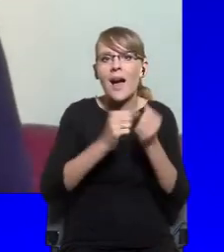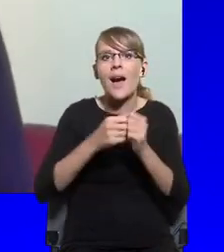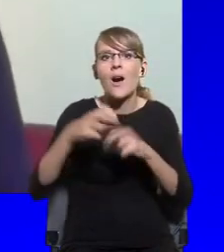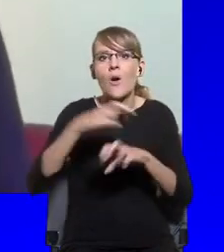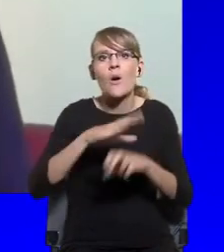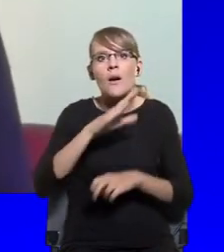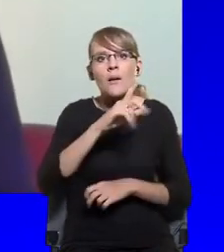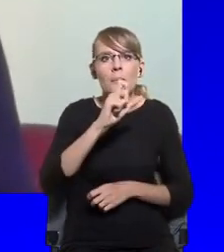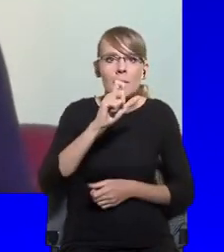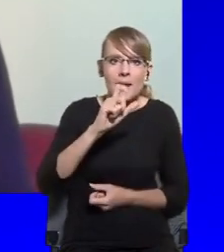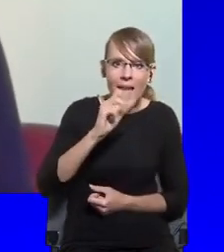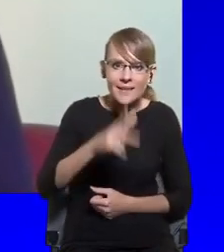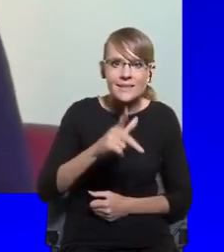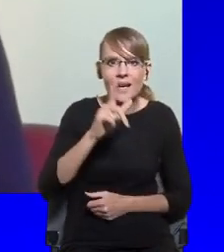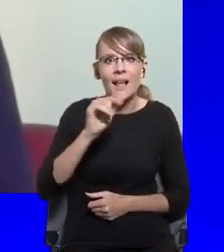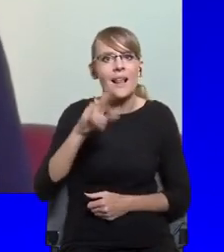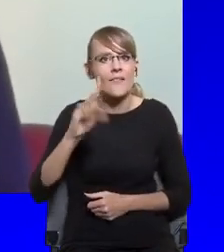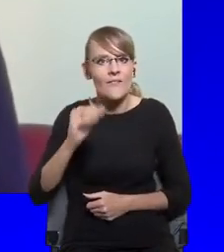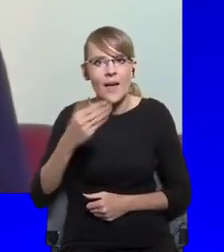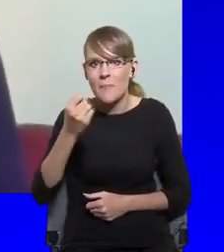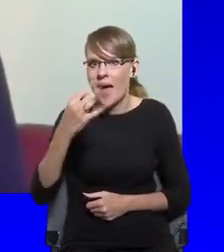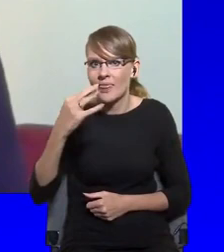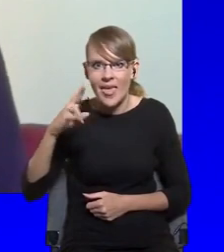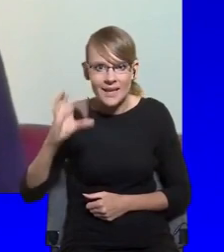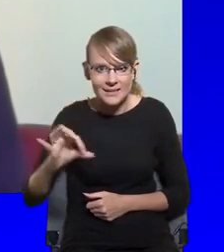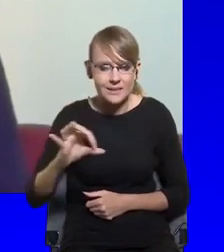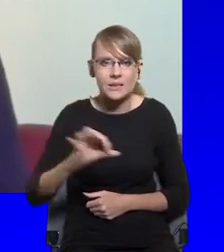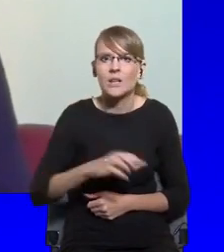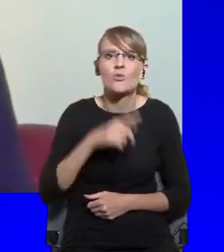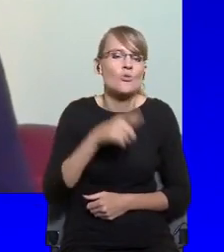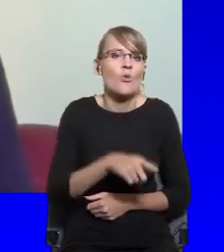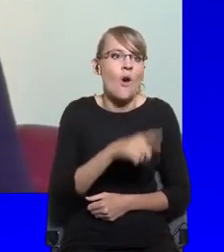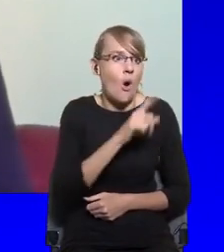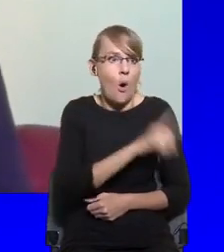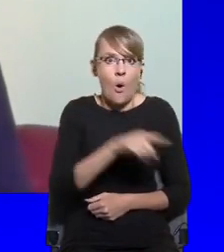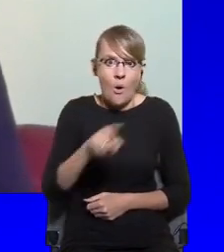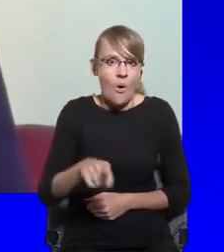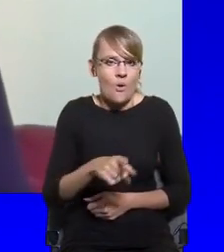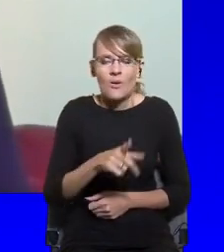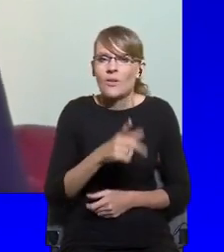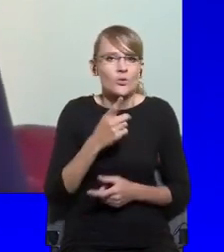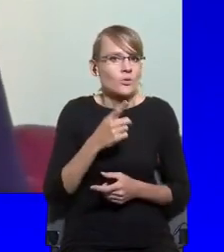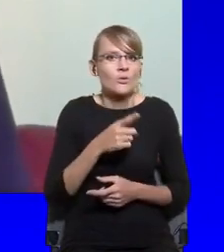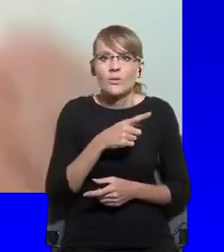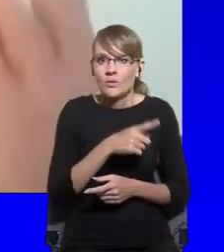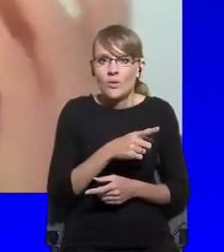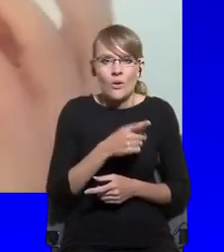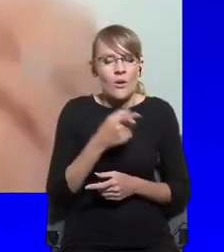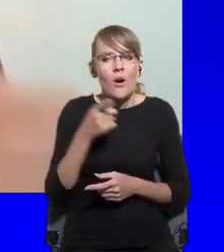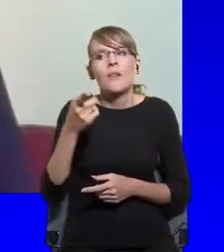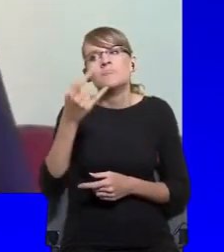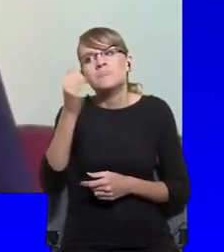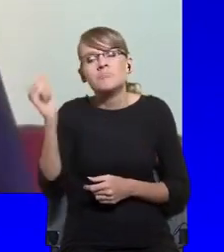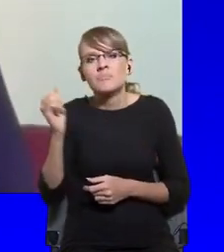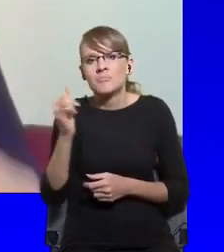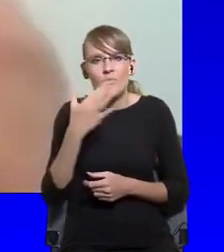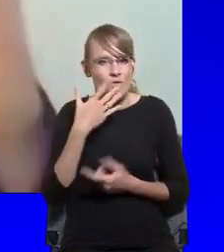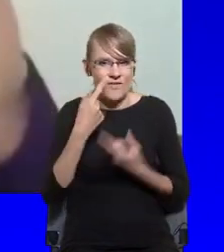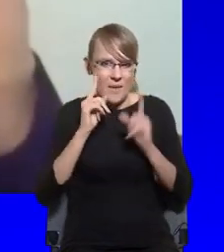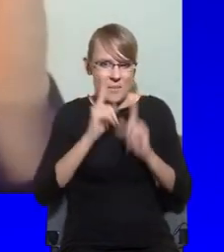true that these are movements that are primarily about the need to recognize